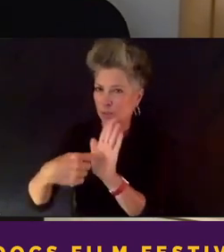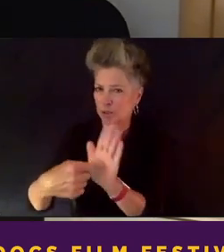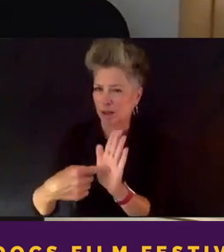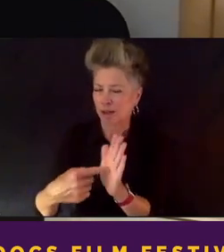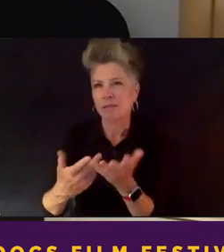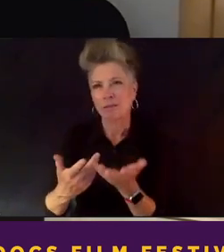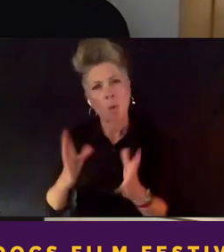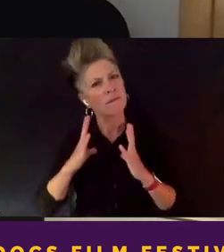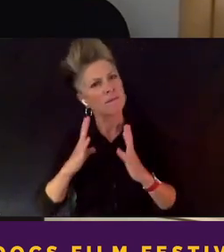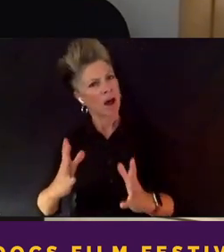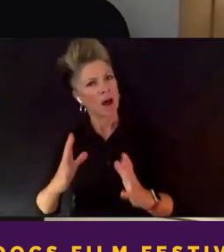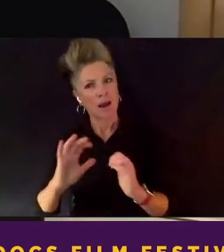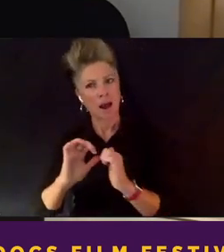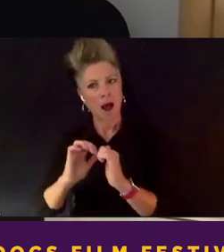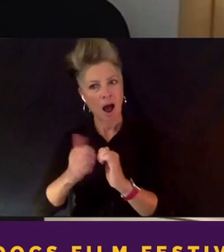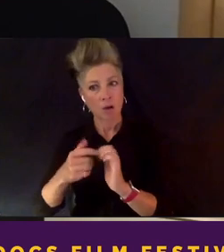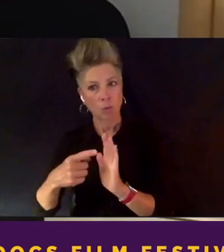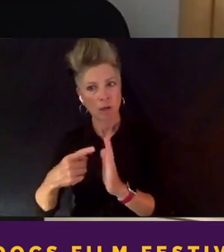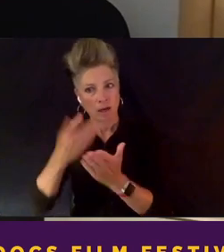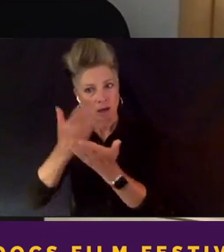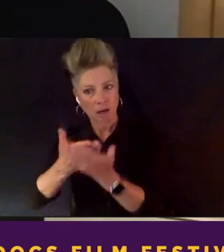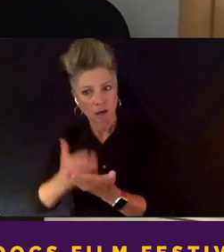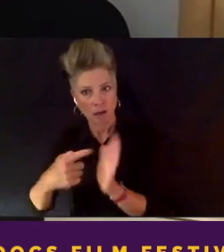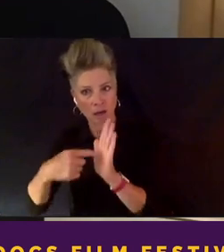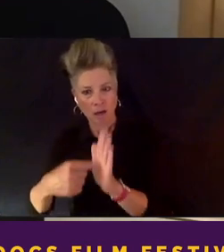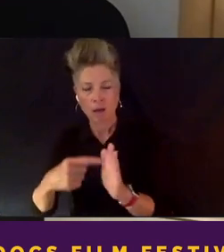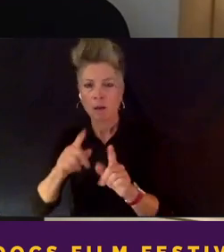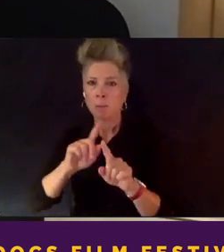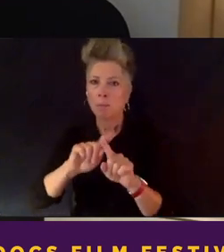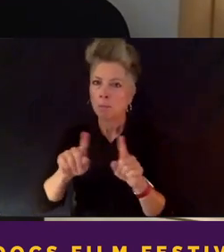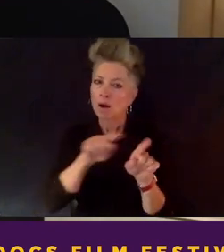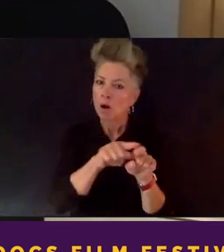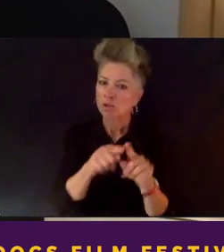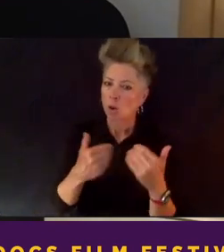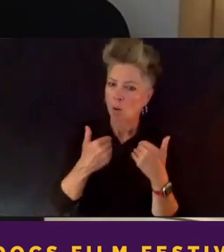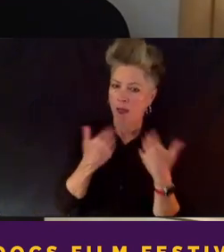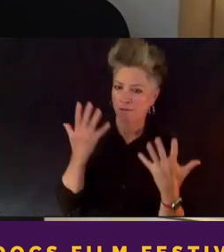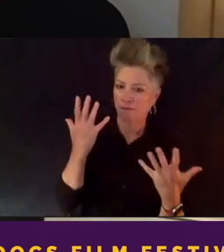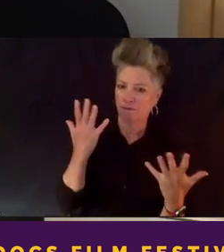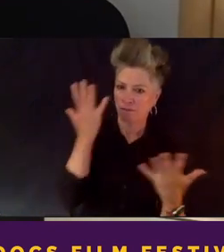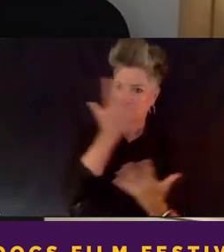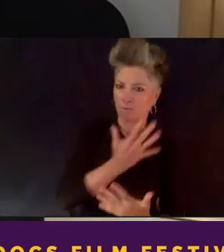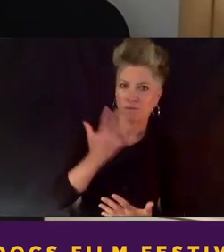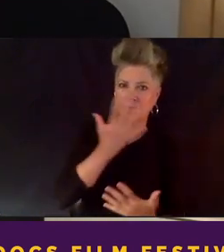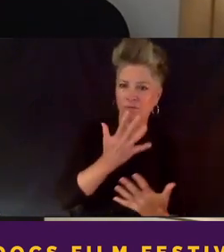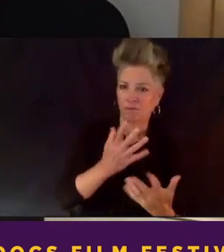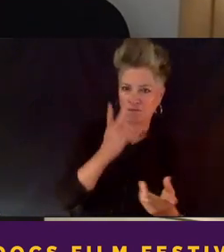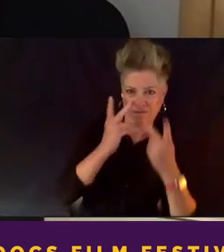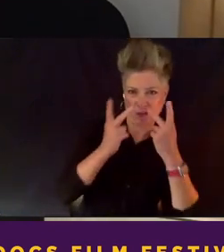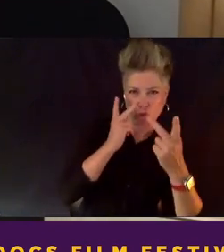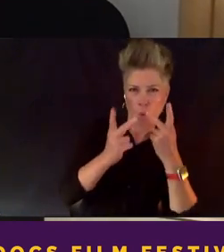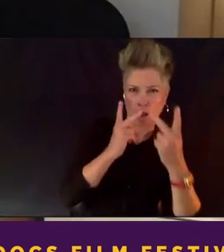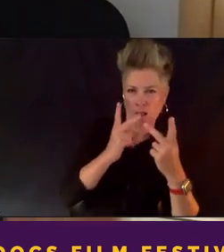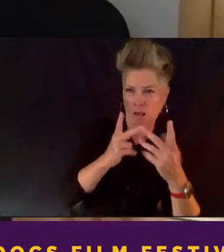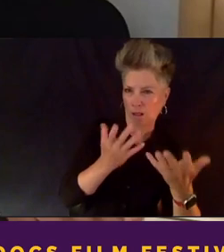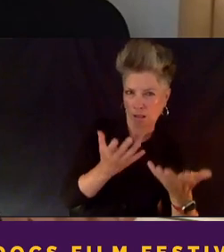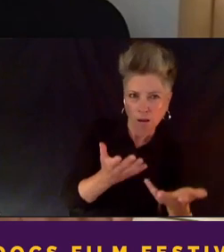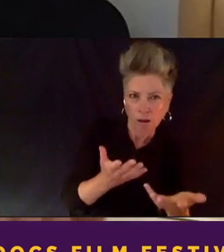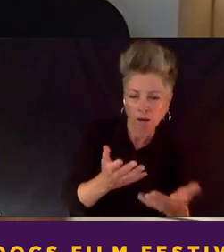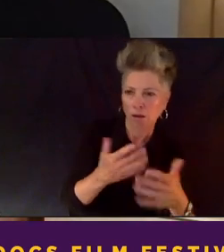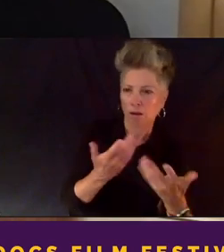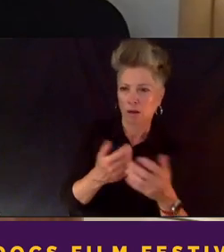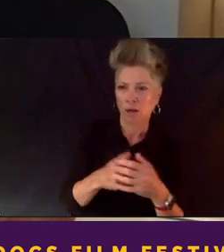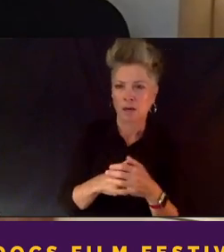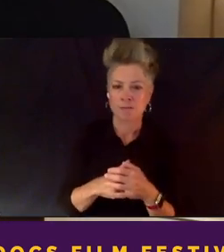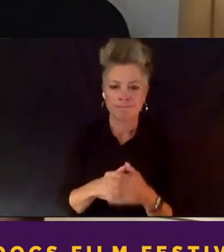illustrations when we didn't have access to a lot of the, some of the police, like we received